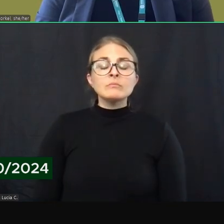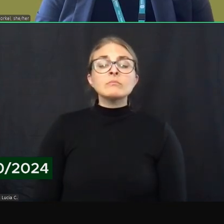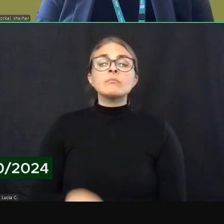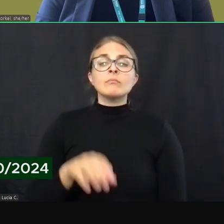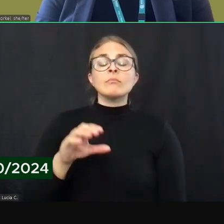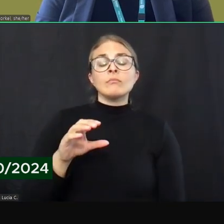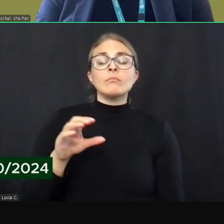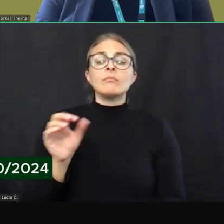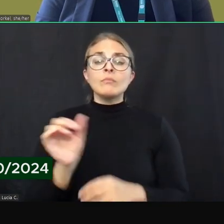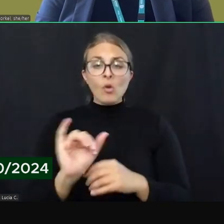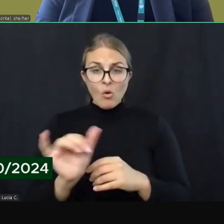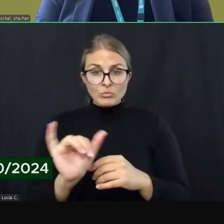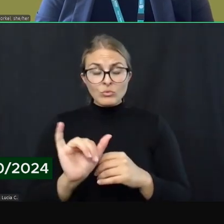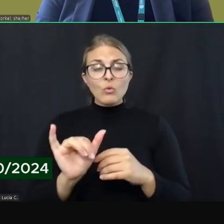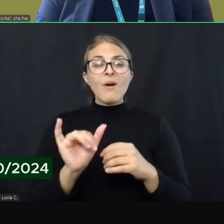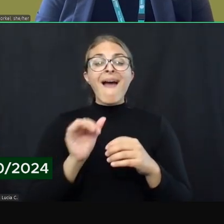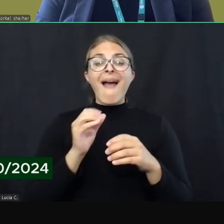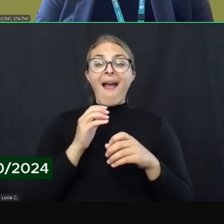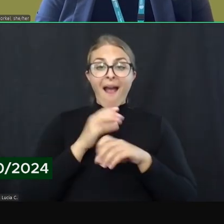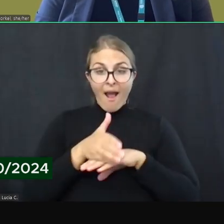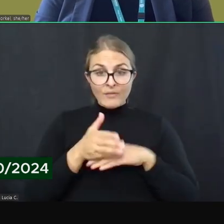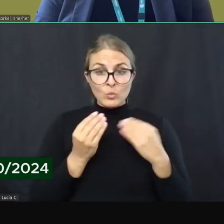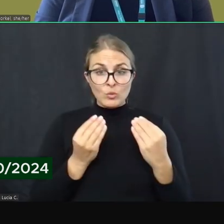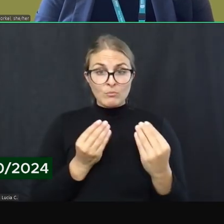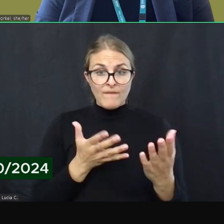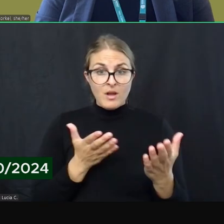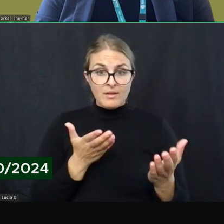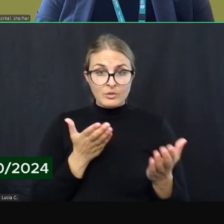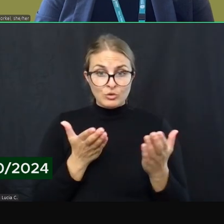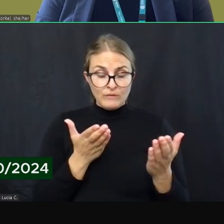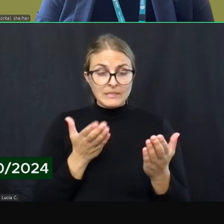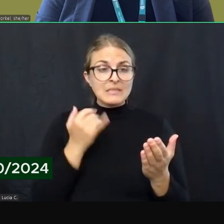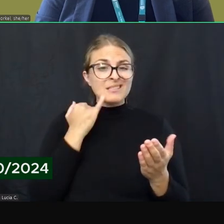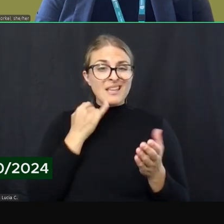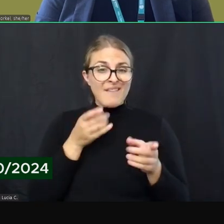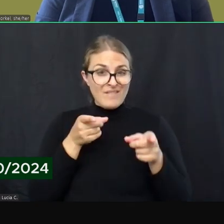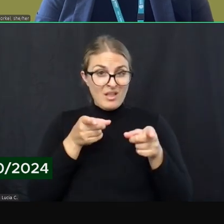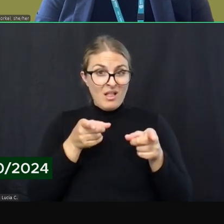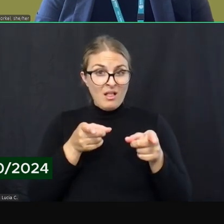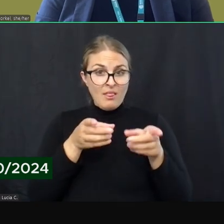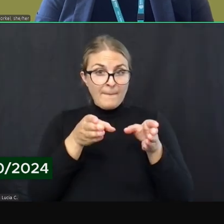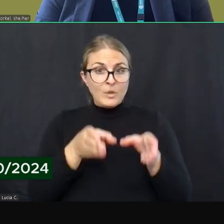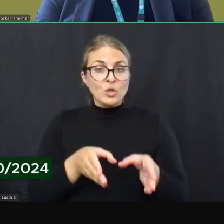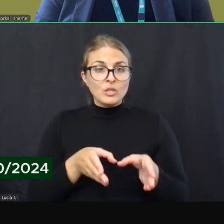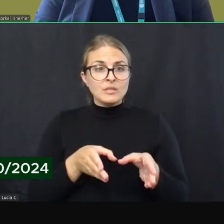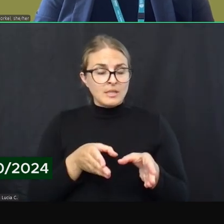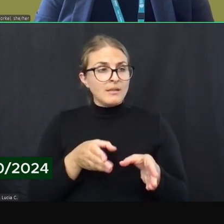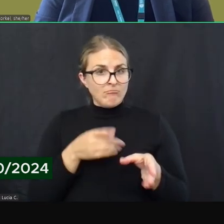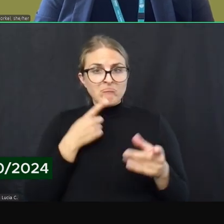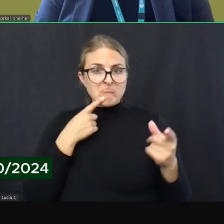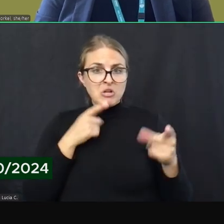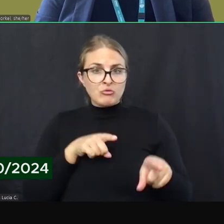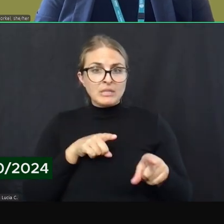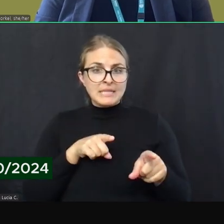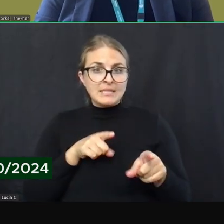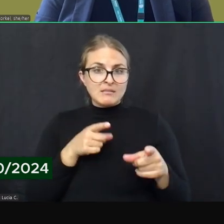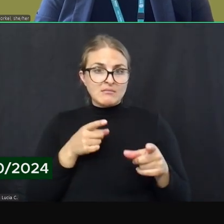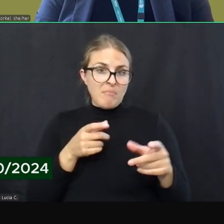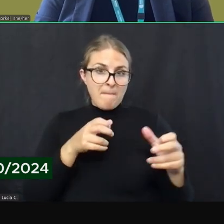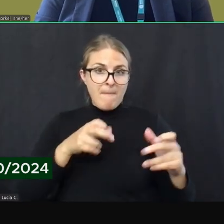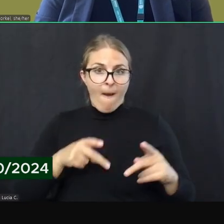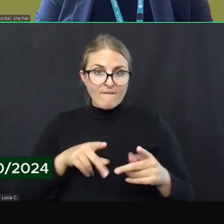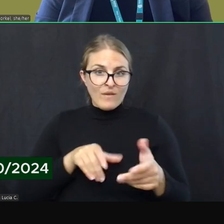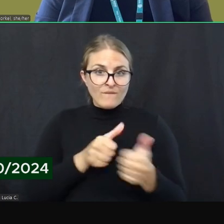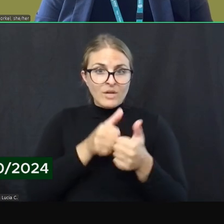side, after we provide our services, if a guest has consented to follow up care, any sort of